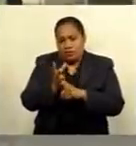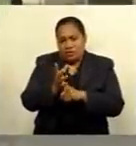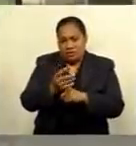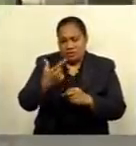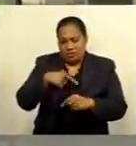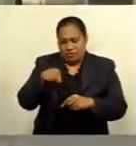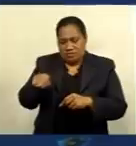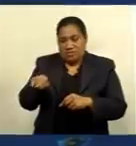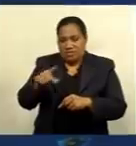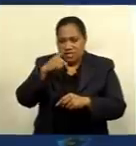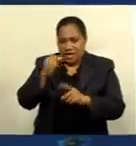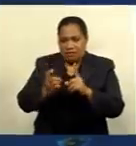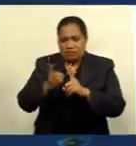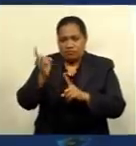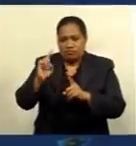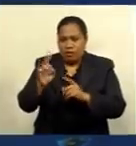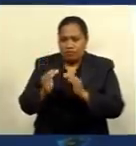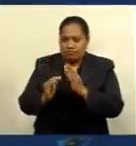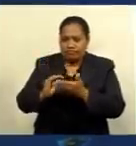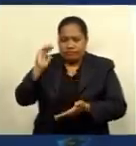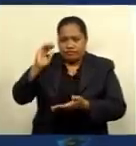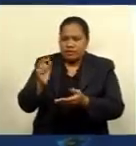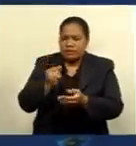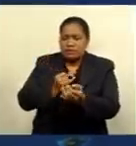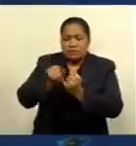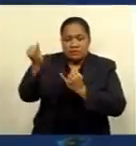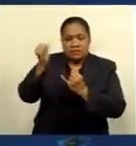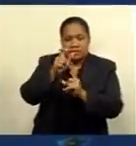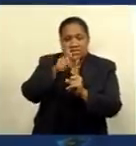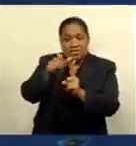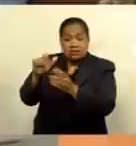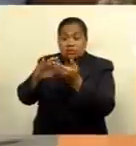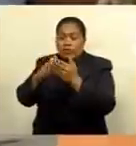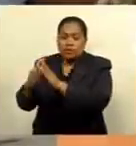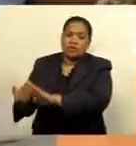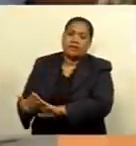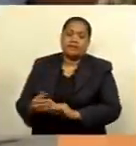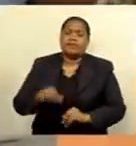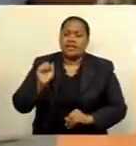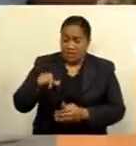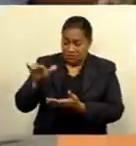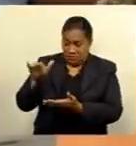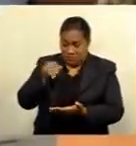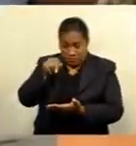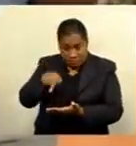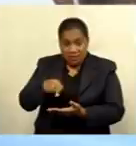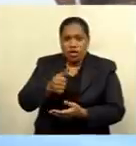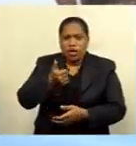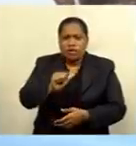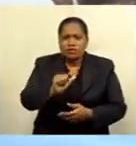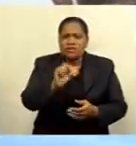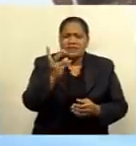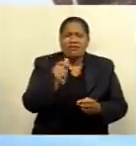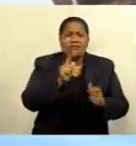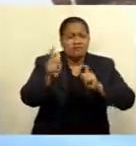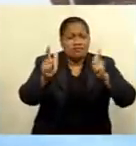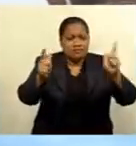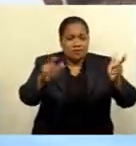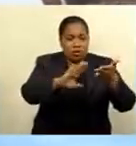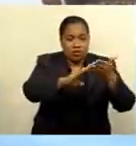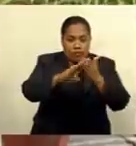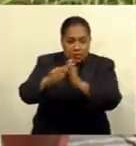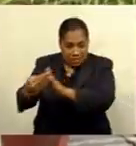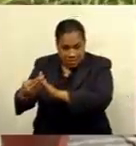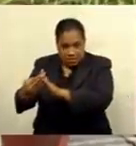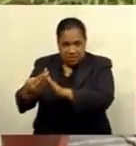There's a pharyngeal test that I can use in some of these isolated communities so that we can do intermittent community